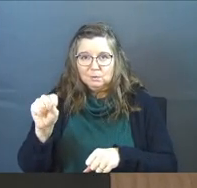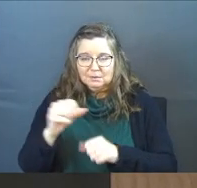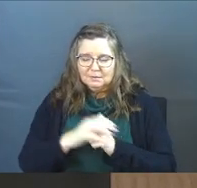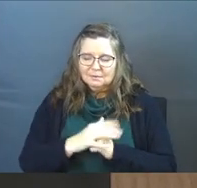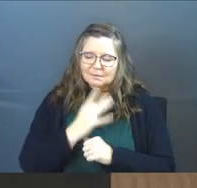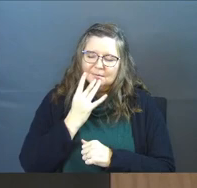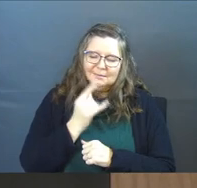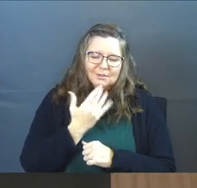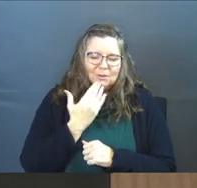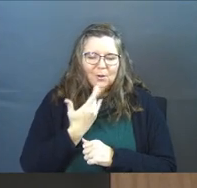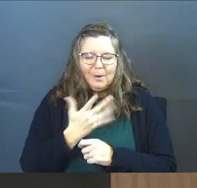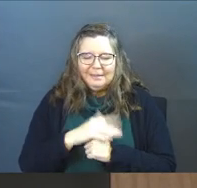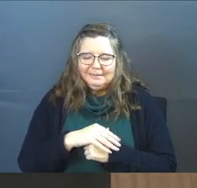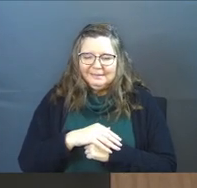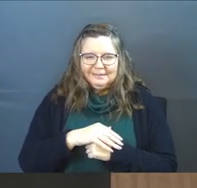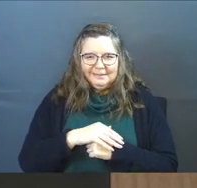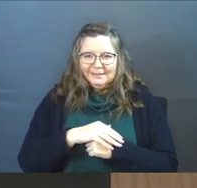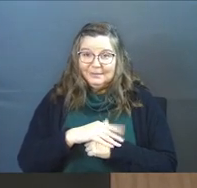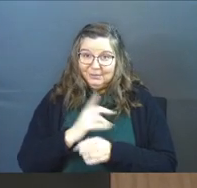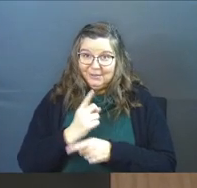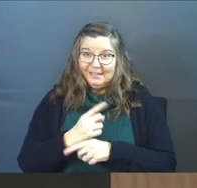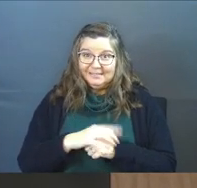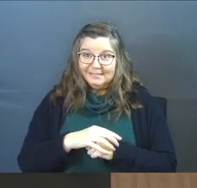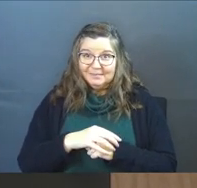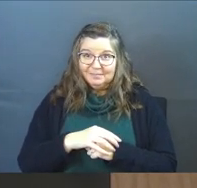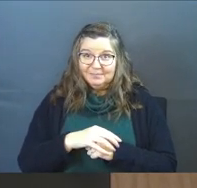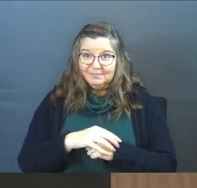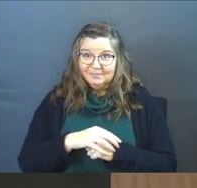It sounds good already. Right?